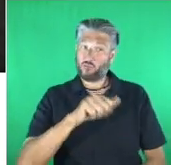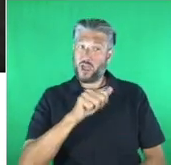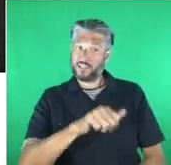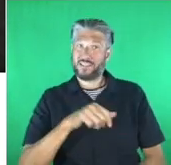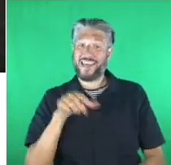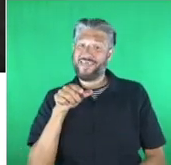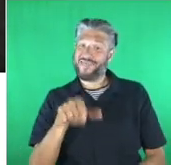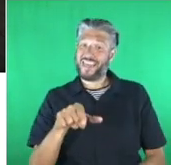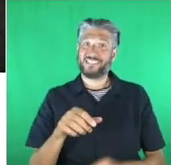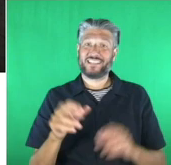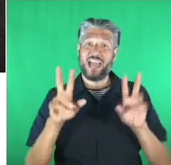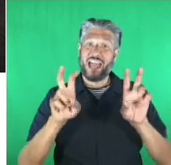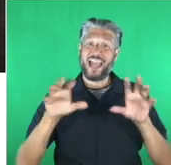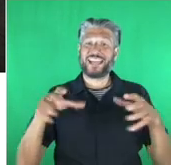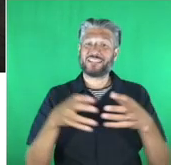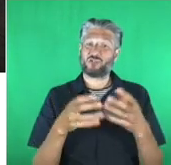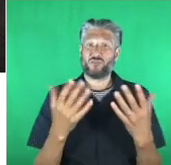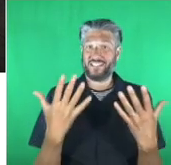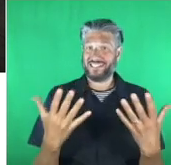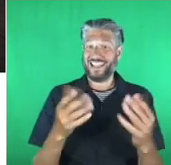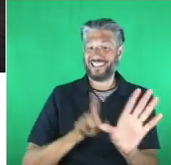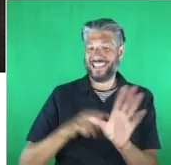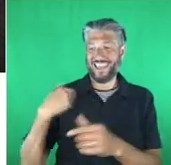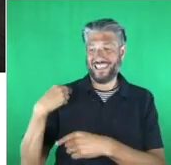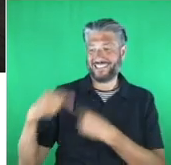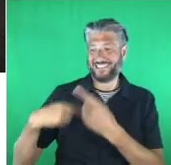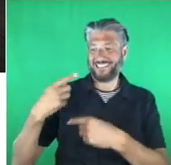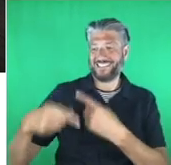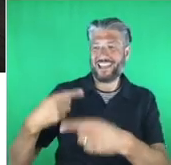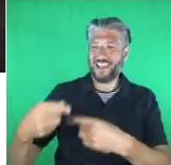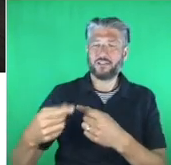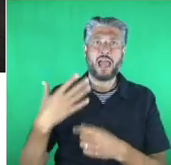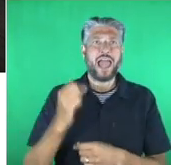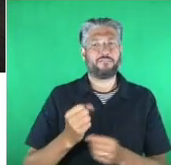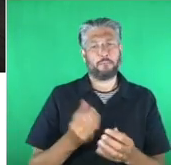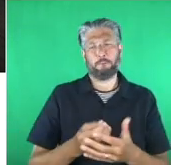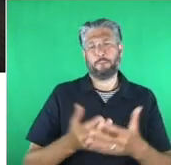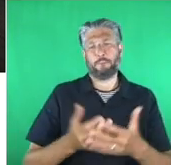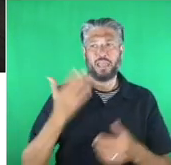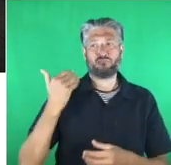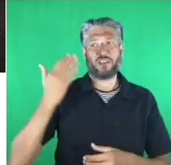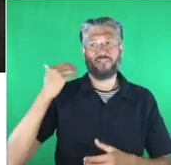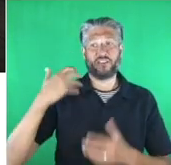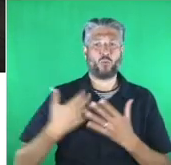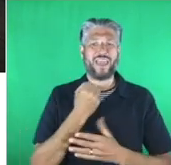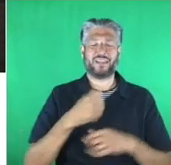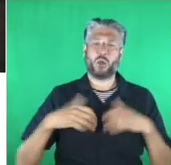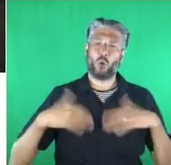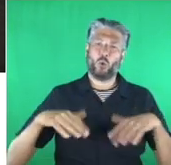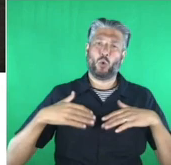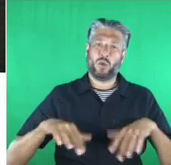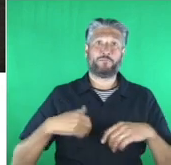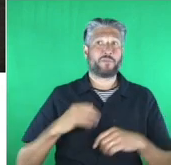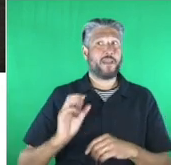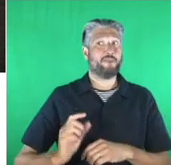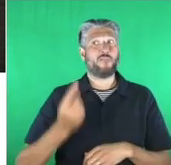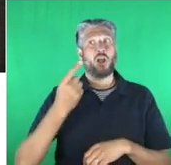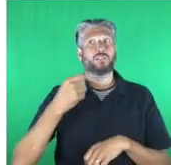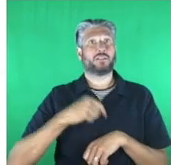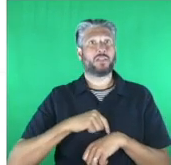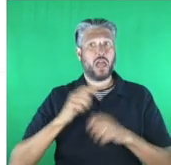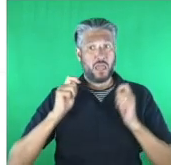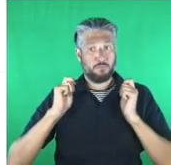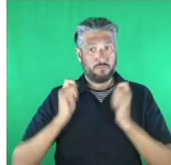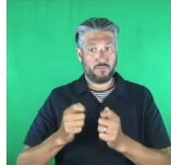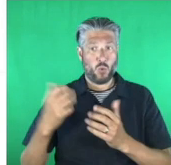examples in the in the in the alumni uh from here but i'll go right back to the beginning the very first a winner that we announced was called start